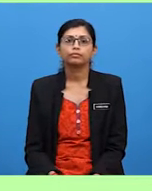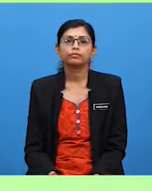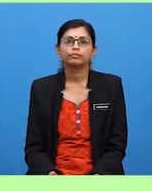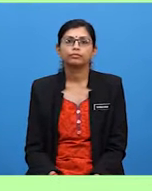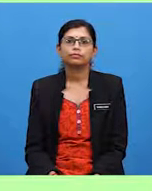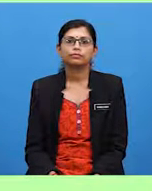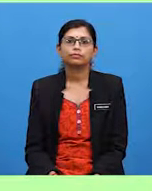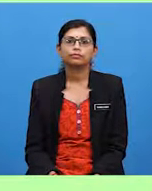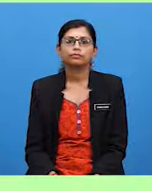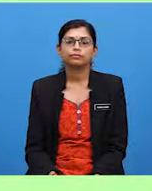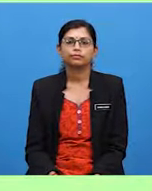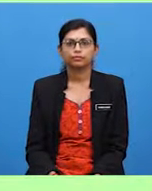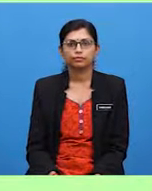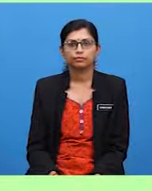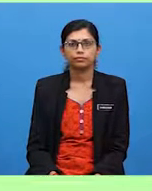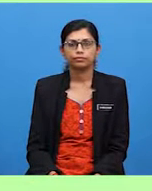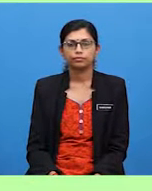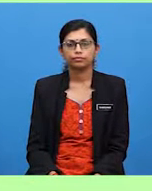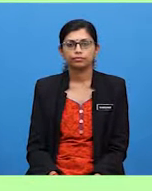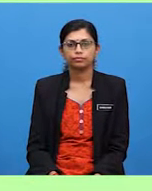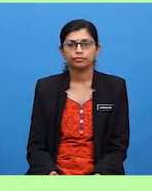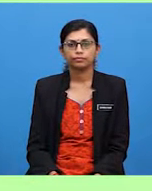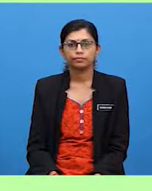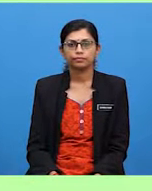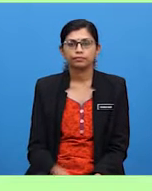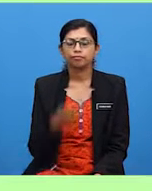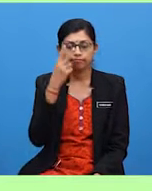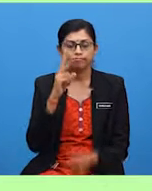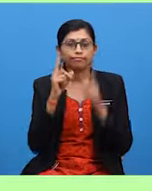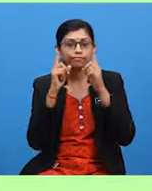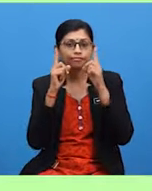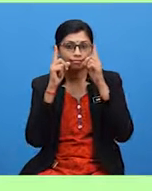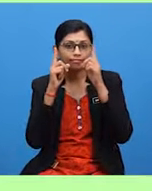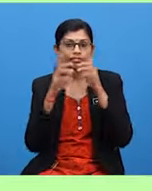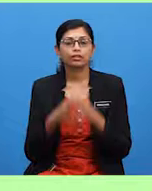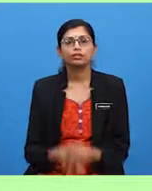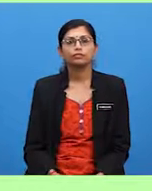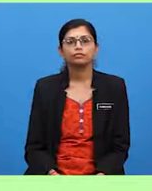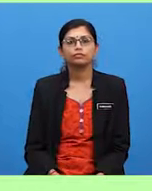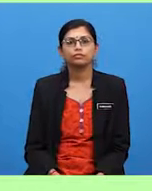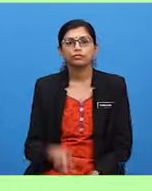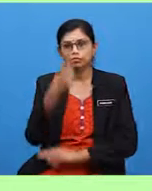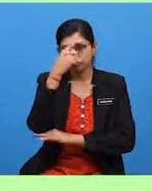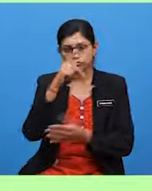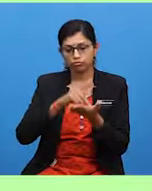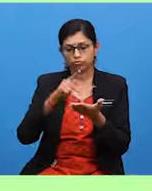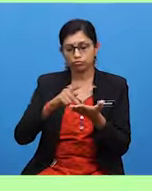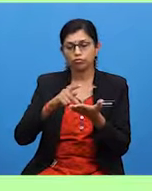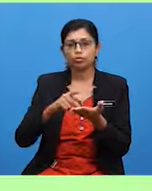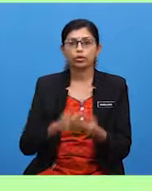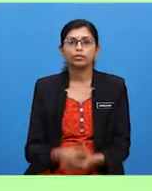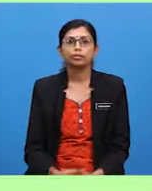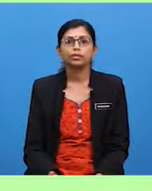Look at the first table here. We use some with plural countable